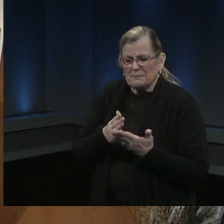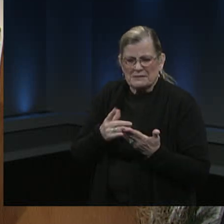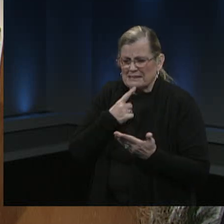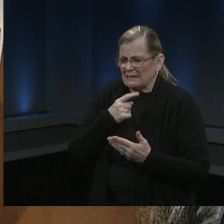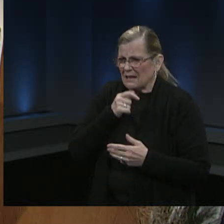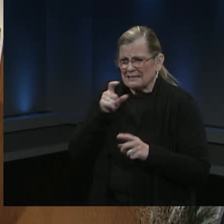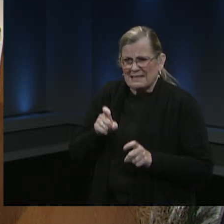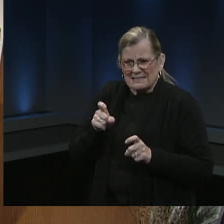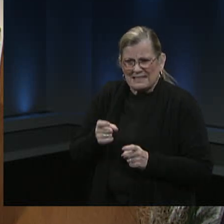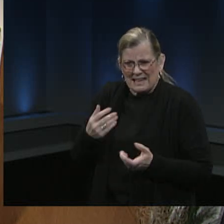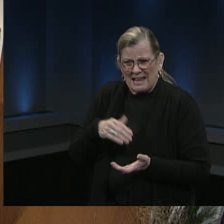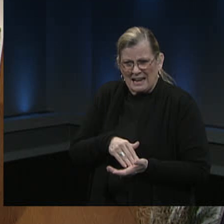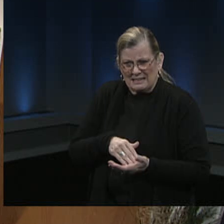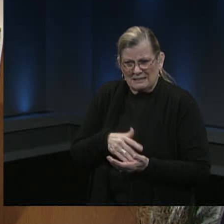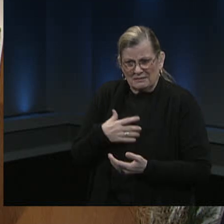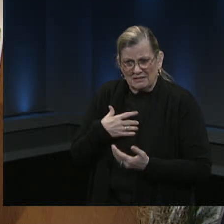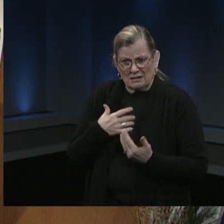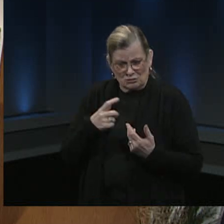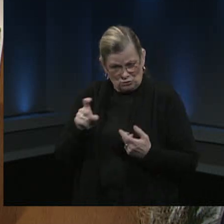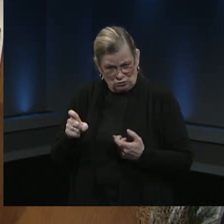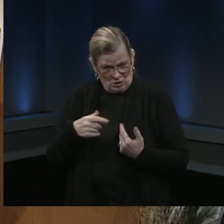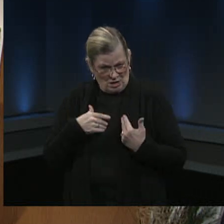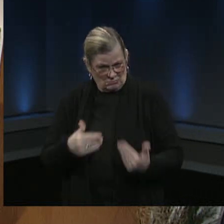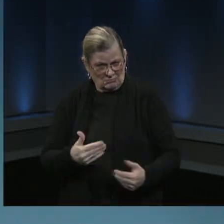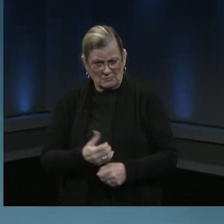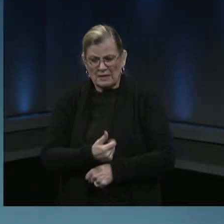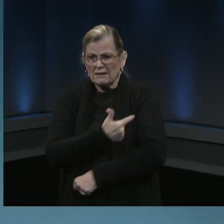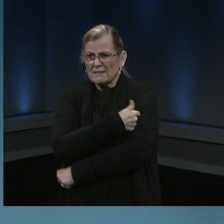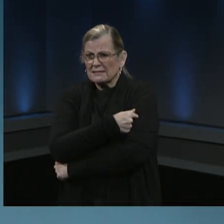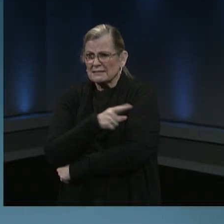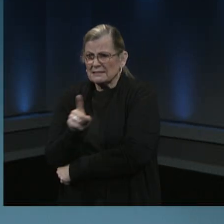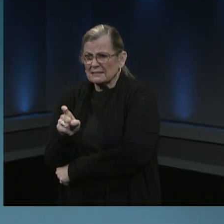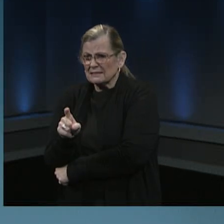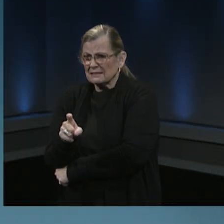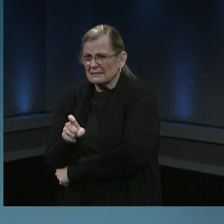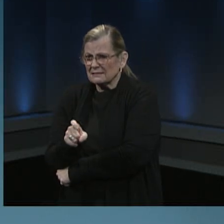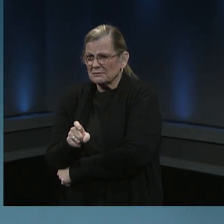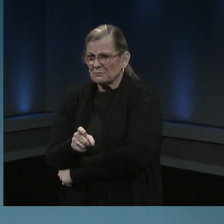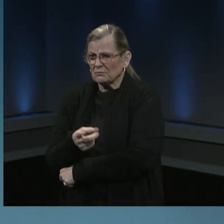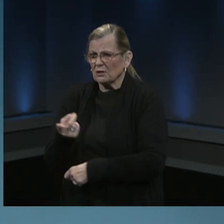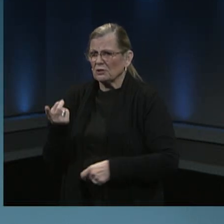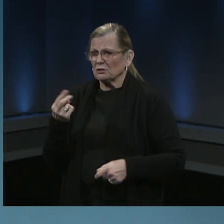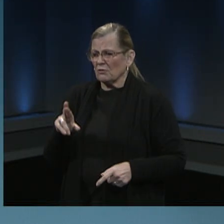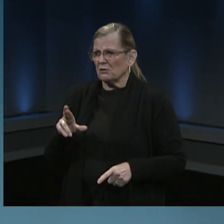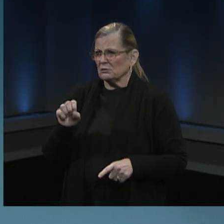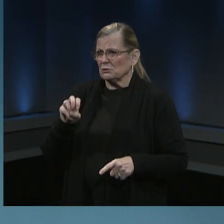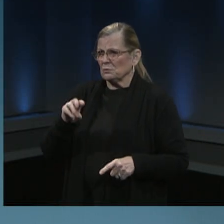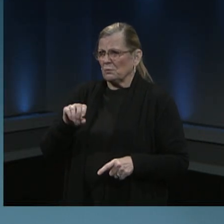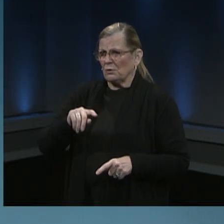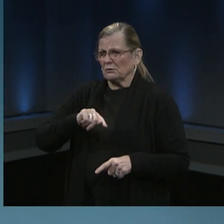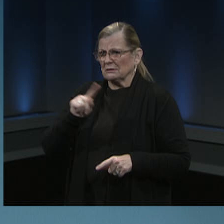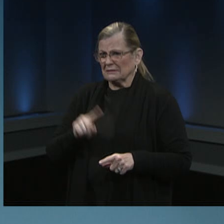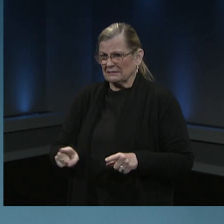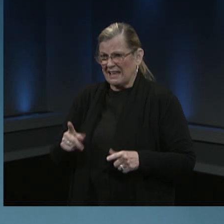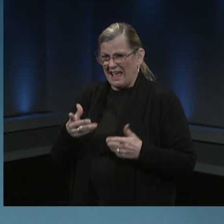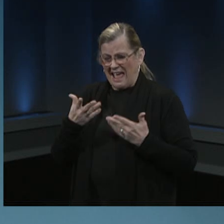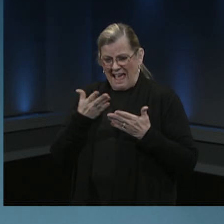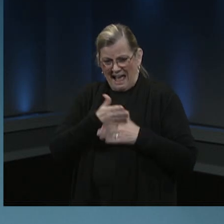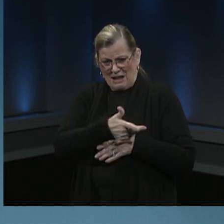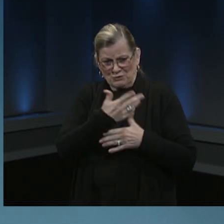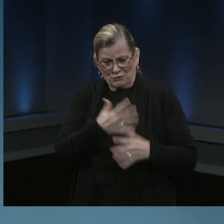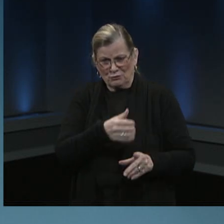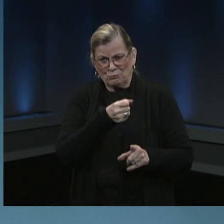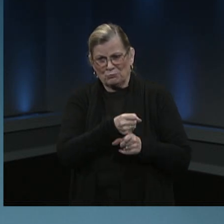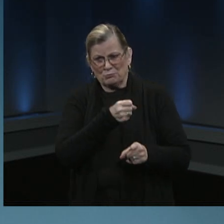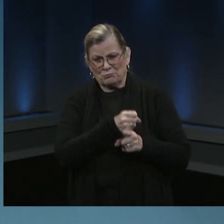Dr. Schwartz. So after getting COVID natural immunity, according to the CDC last